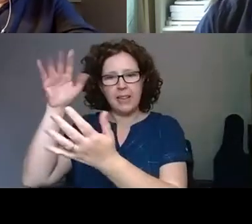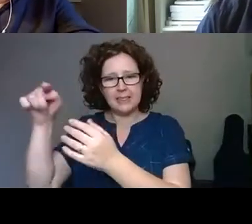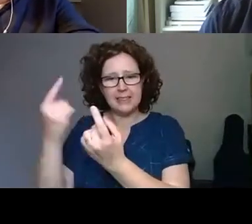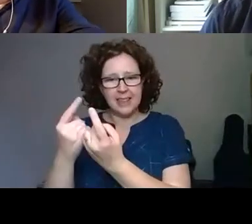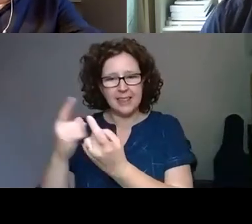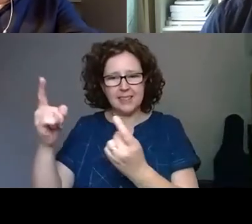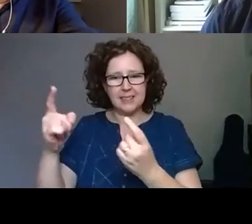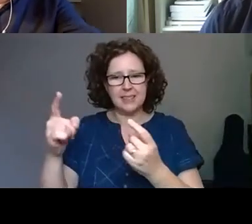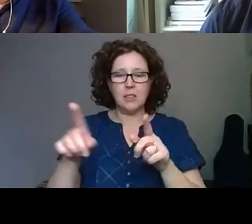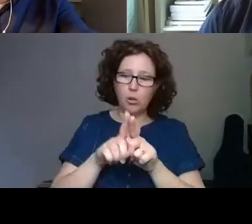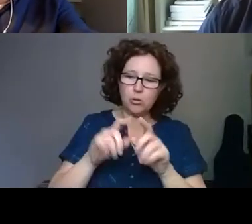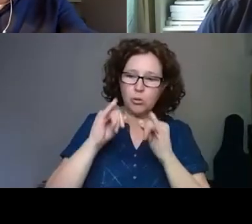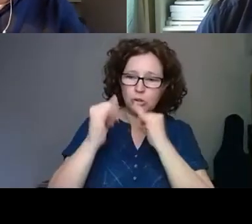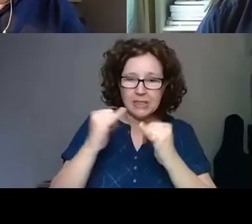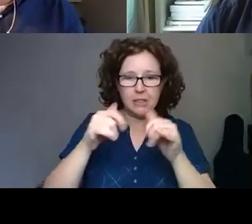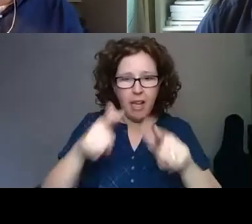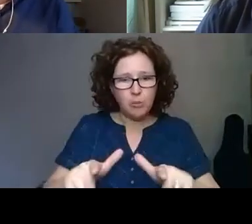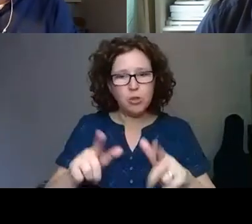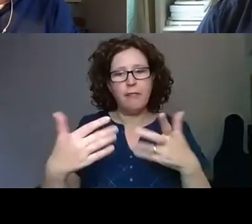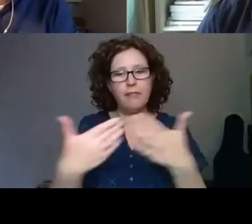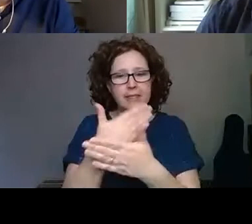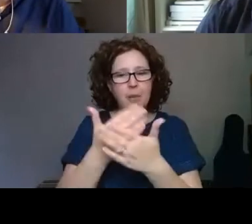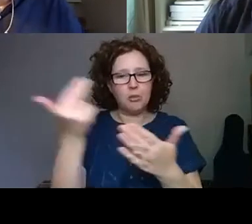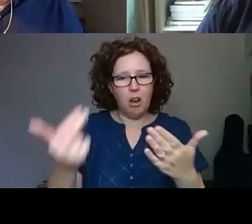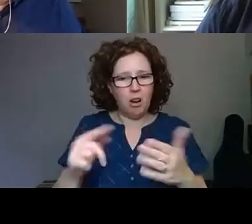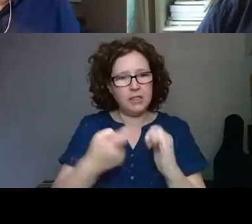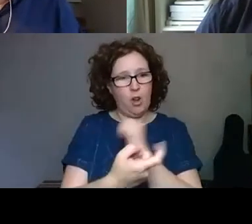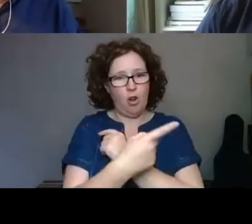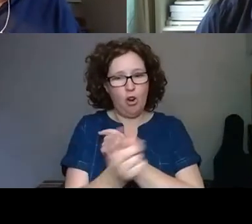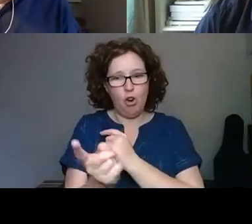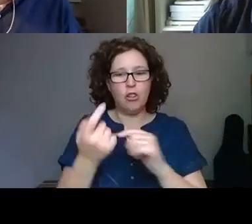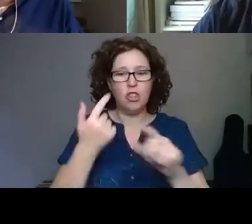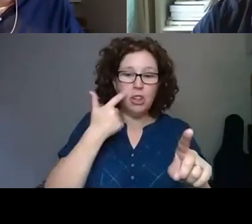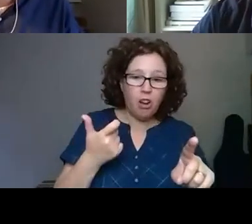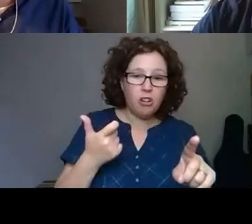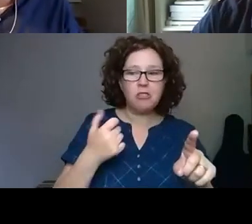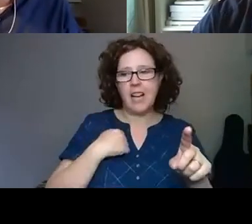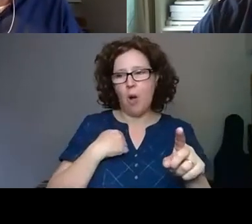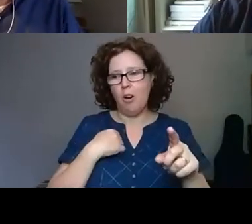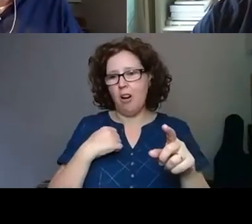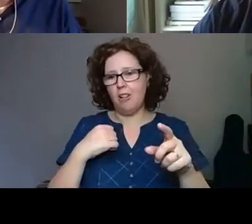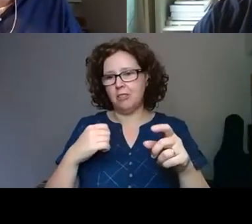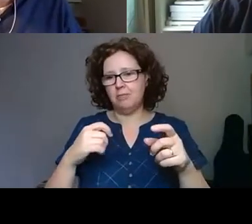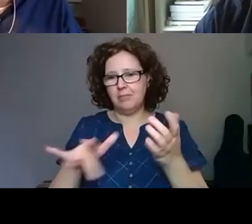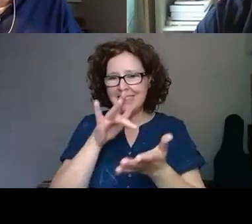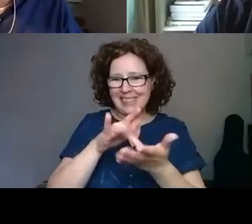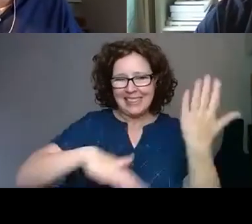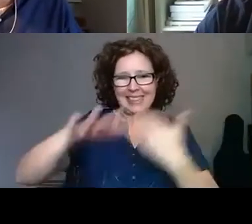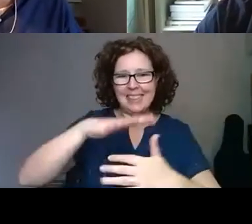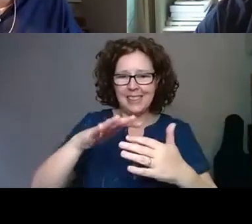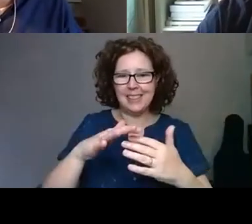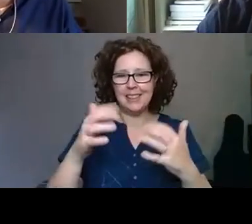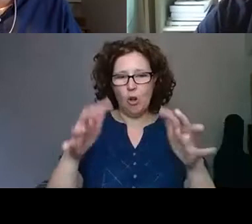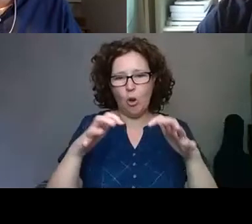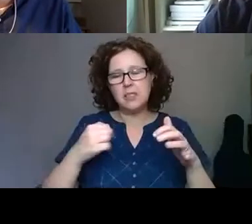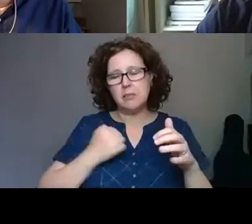also critical language of contemporary art to our young and urban audience is the commitment of Times Museum